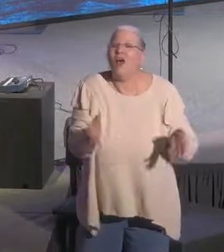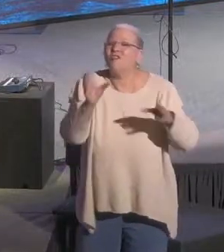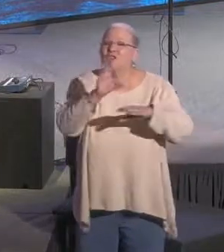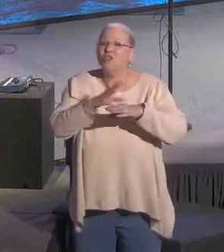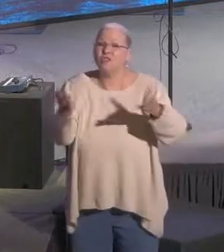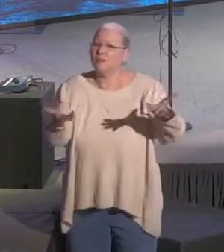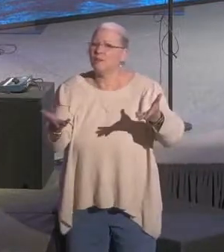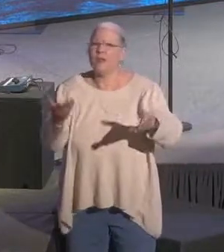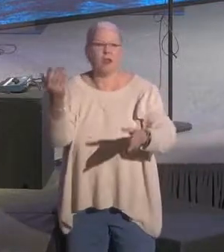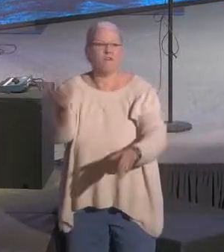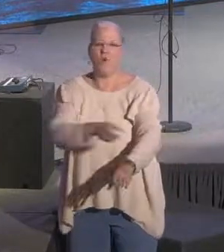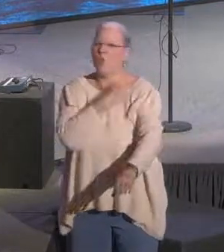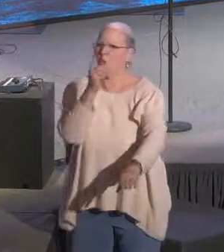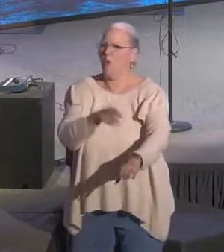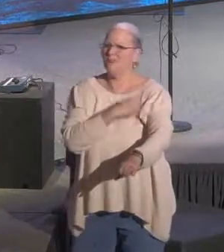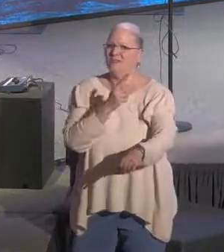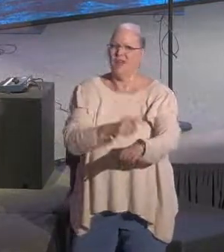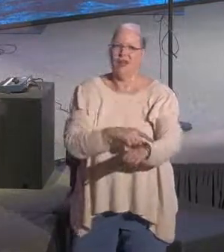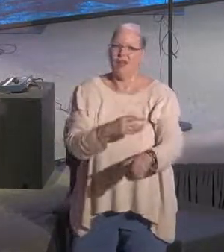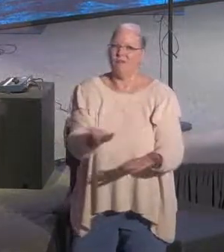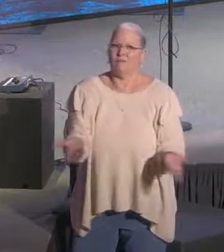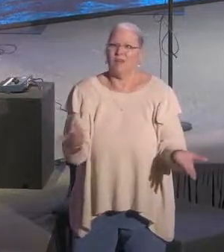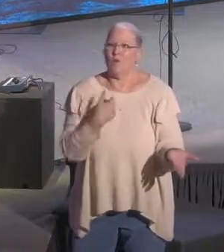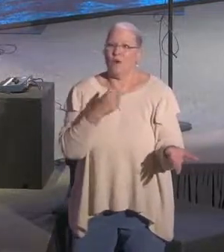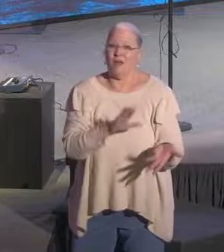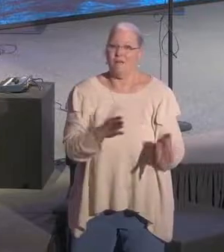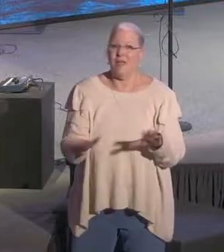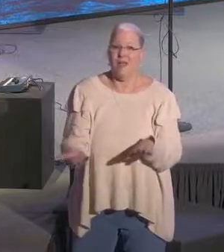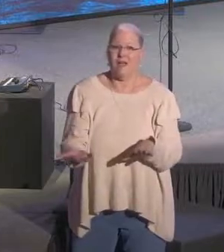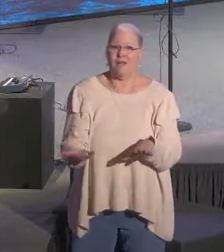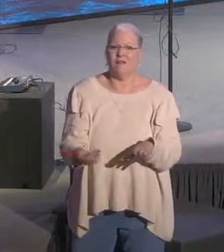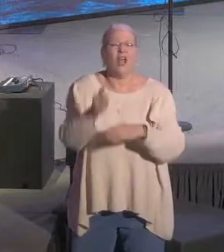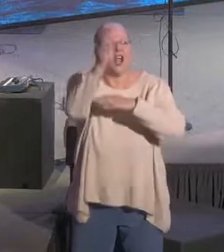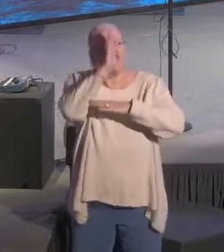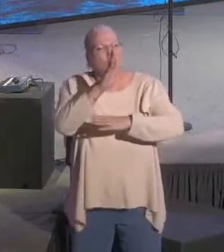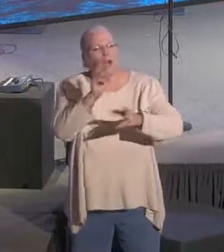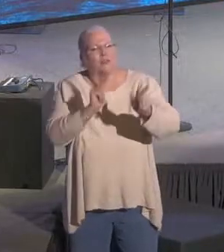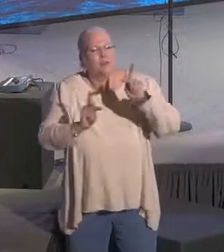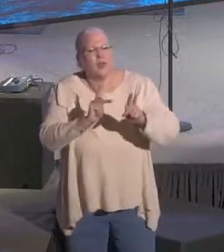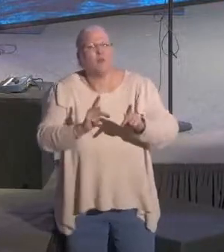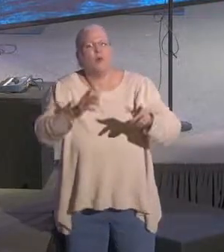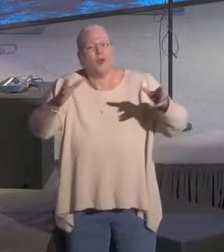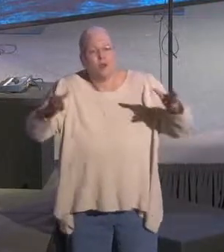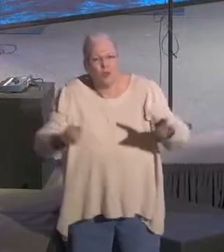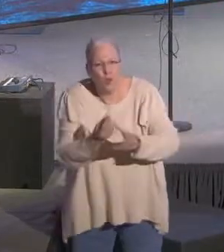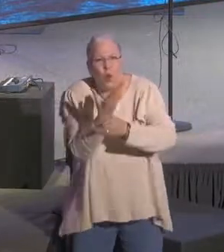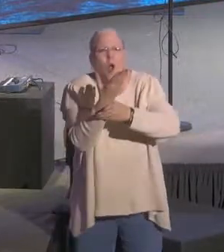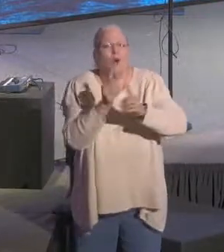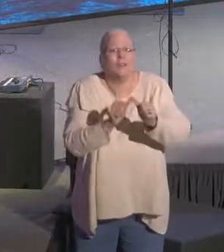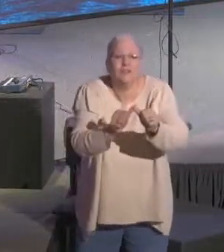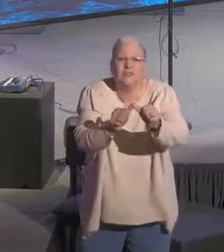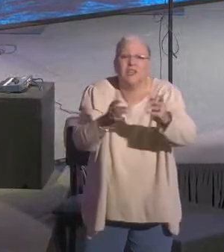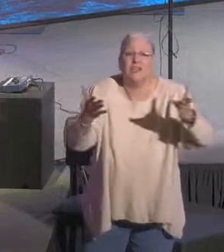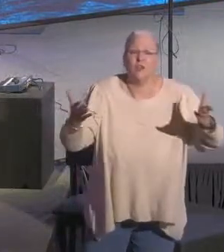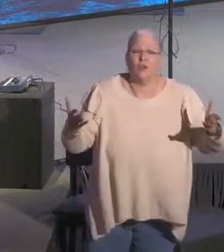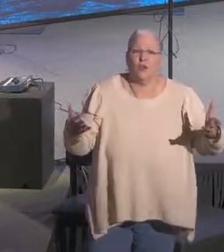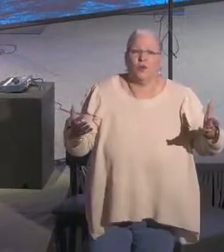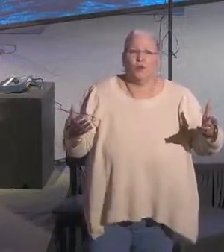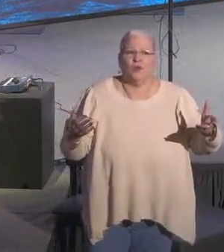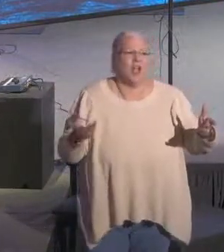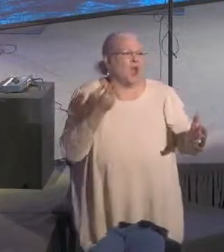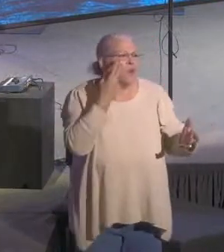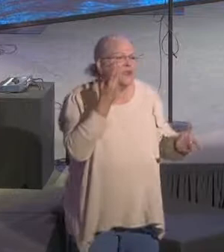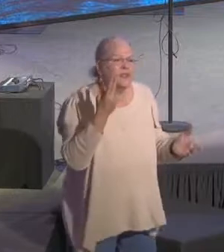time after I am gone. God's people. And many times we see, you know, in the